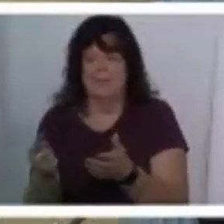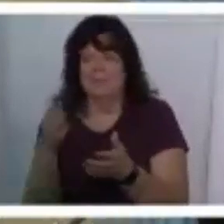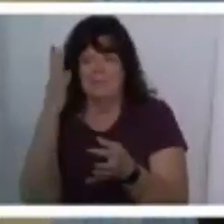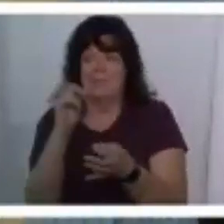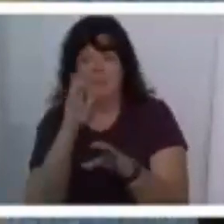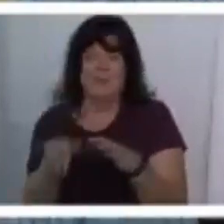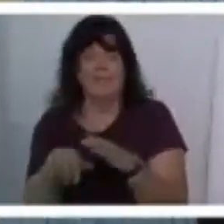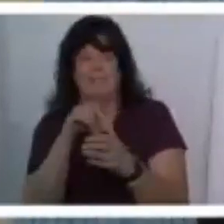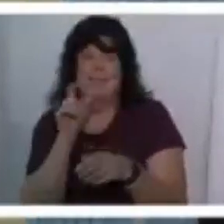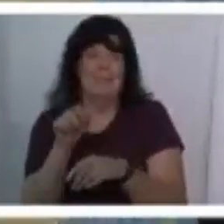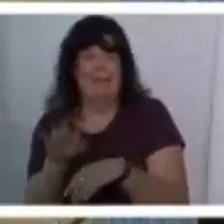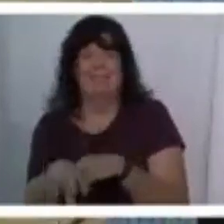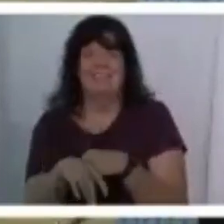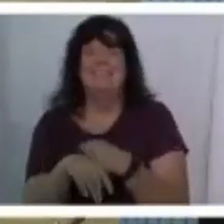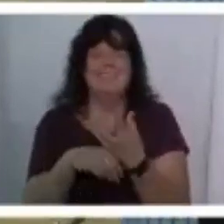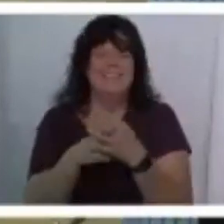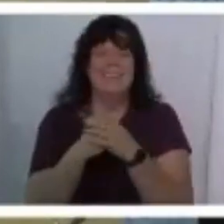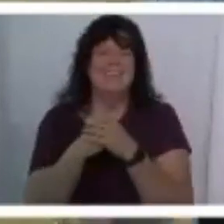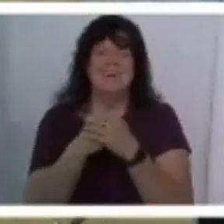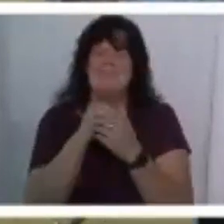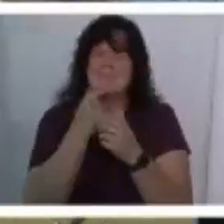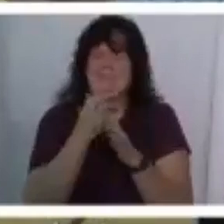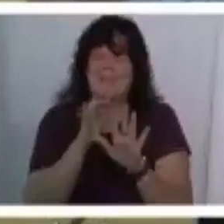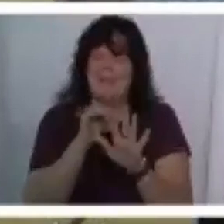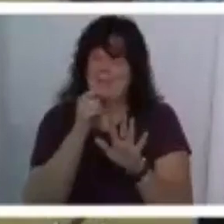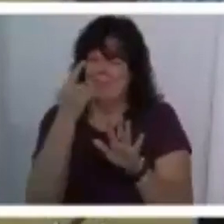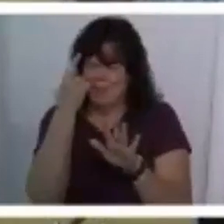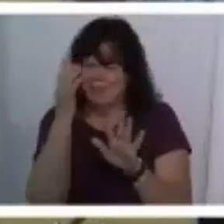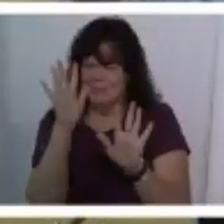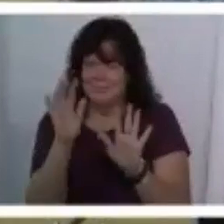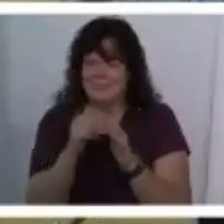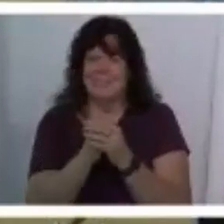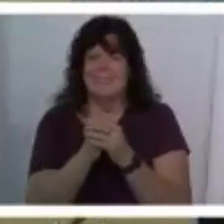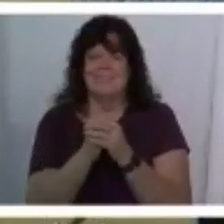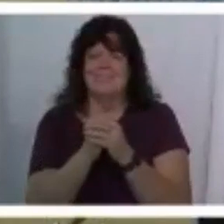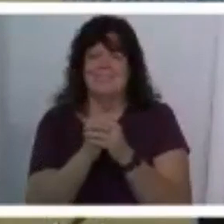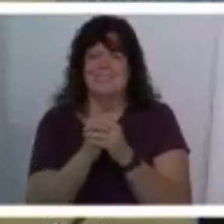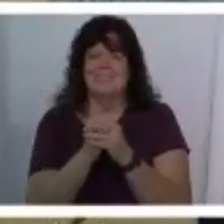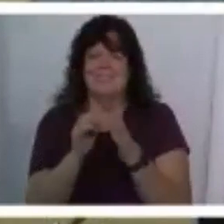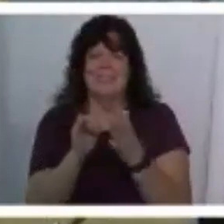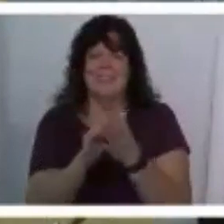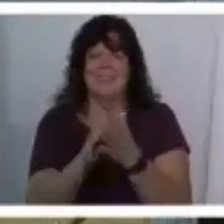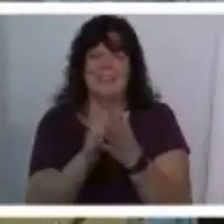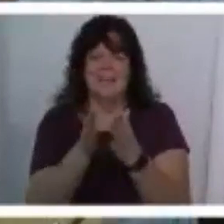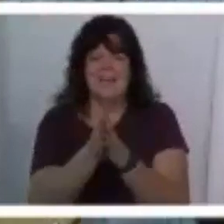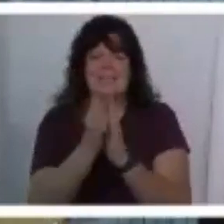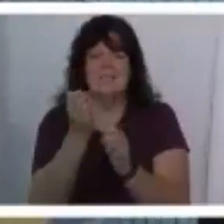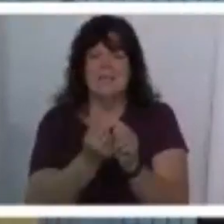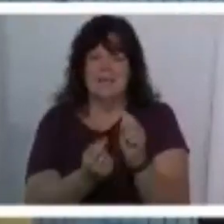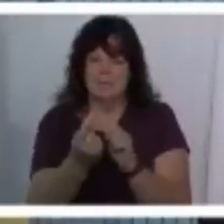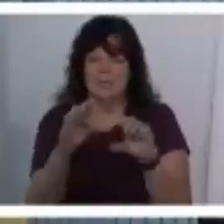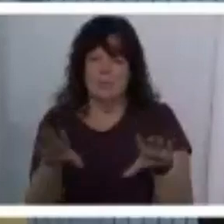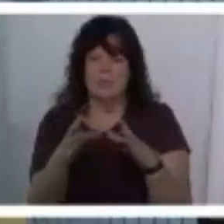see the need um so i don't think that asking everybody to